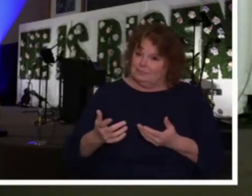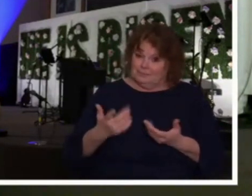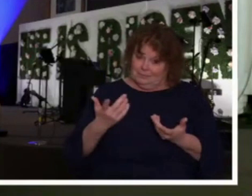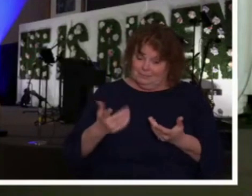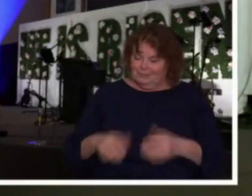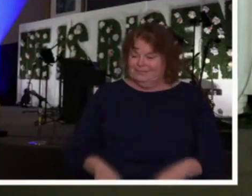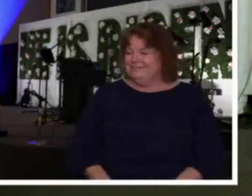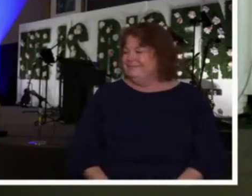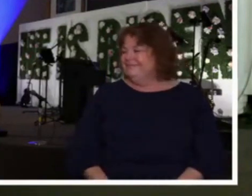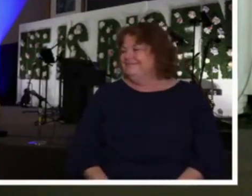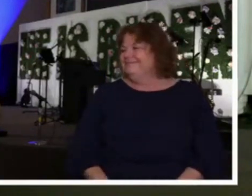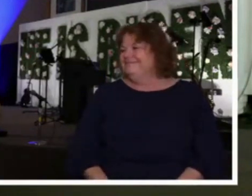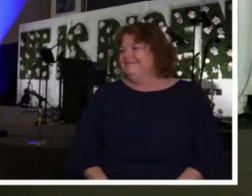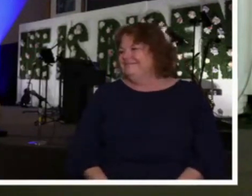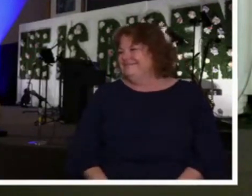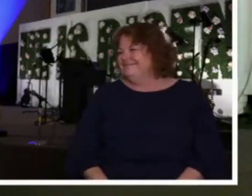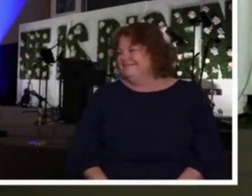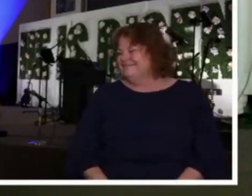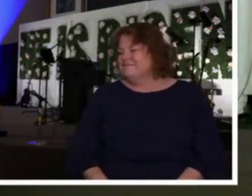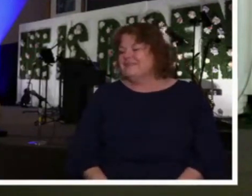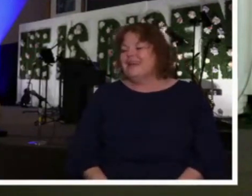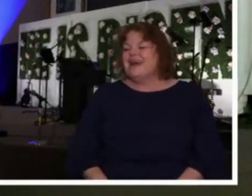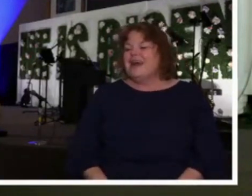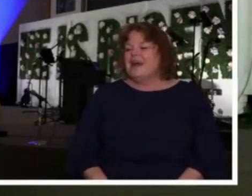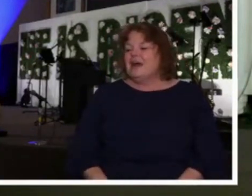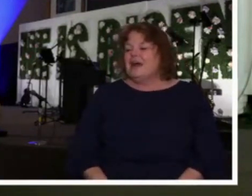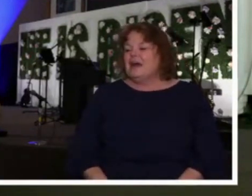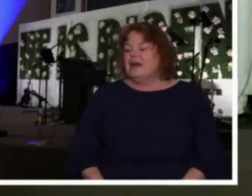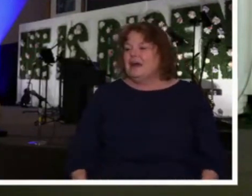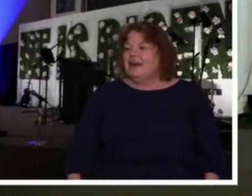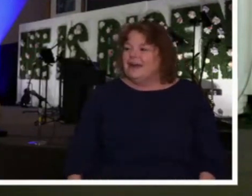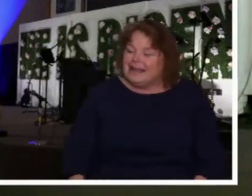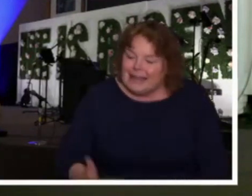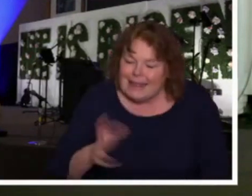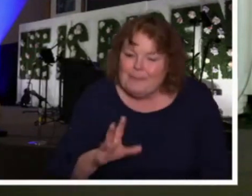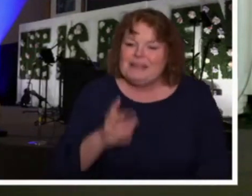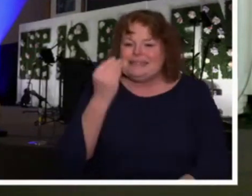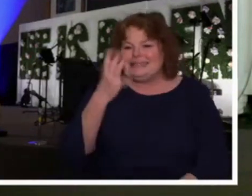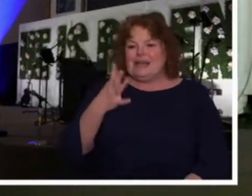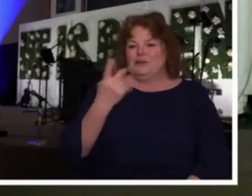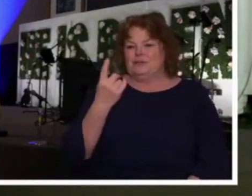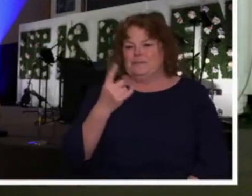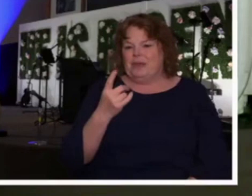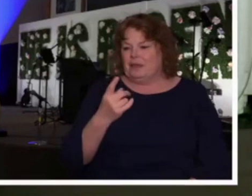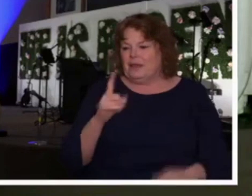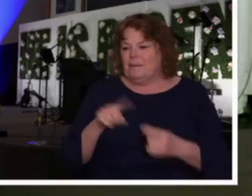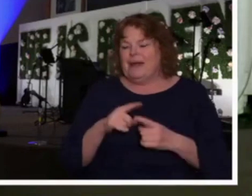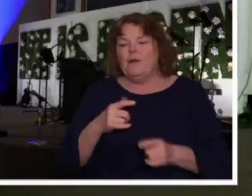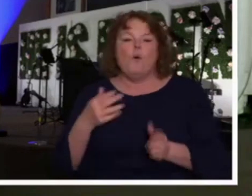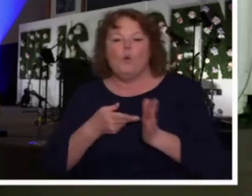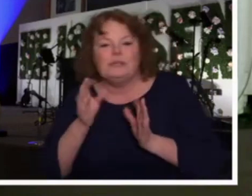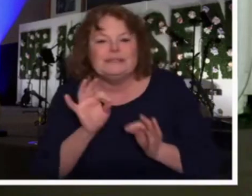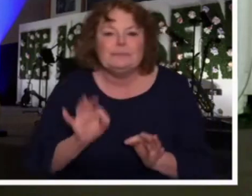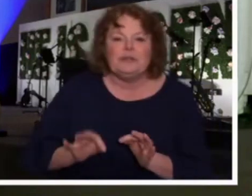Just let me take for a moment one simple application and apply it to the Holy Spirit in our lives.